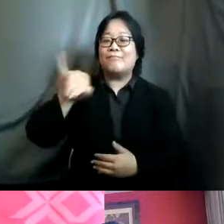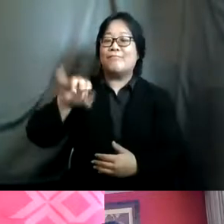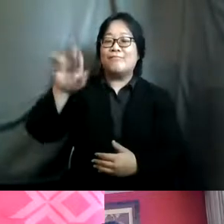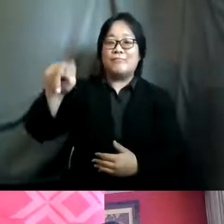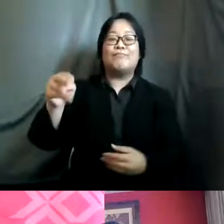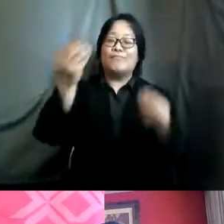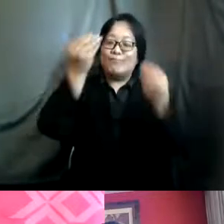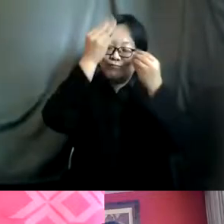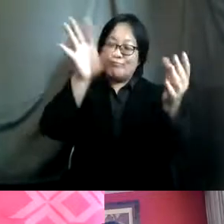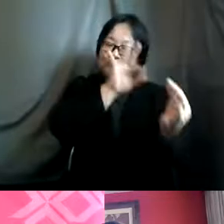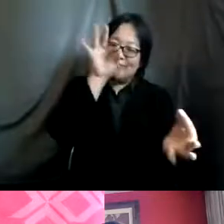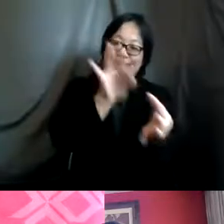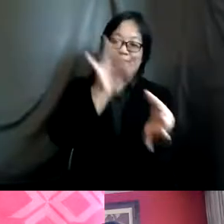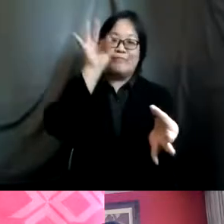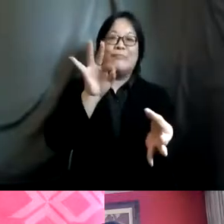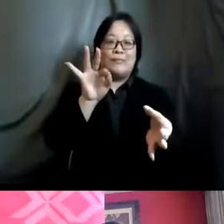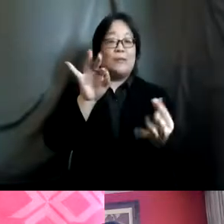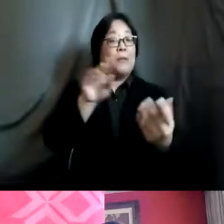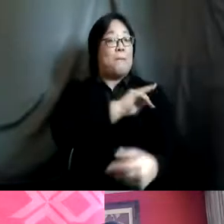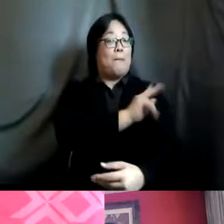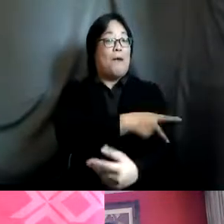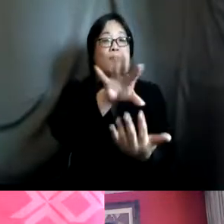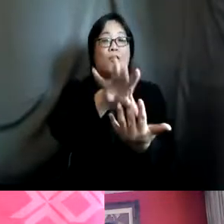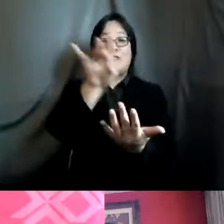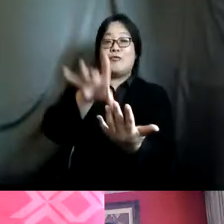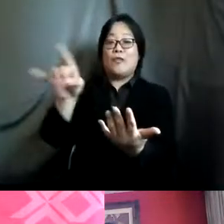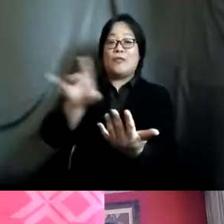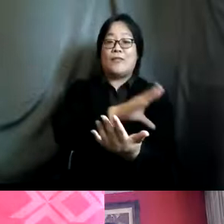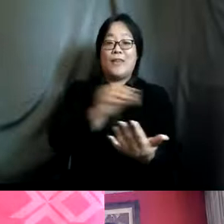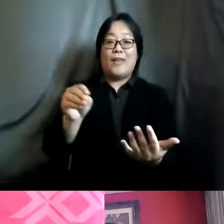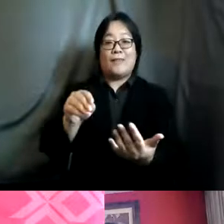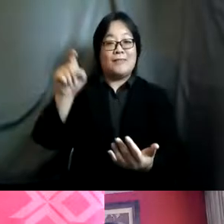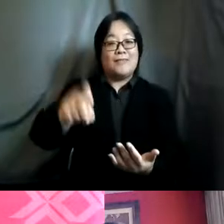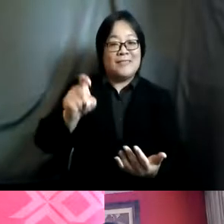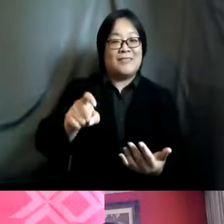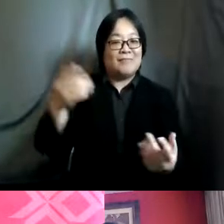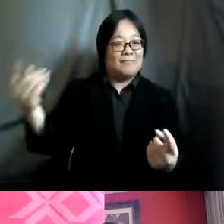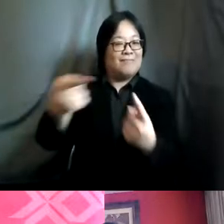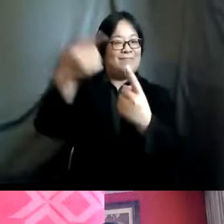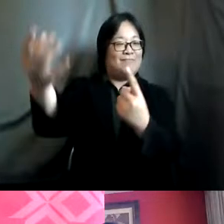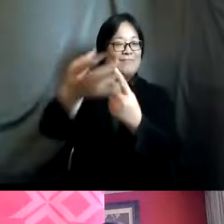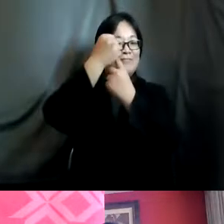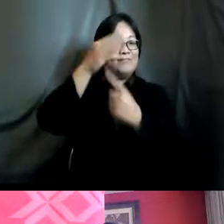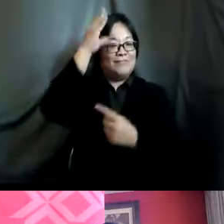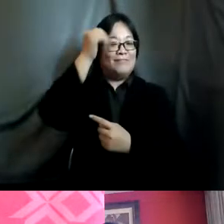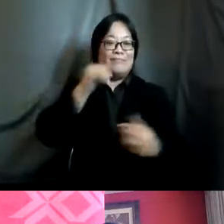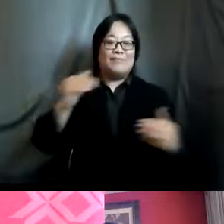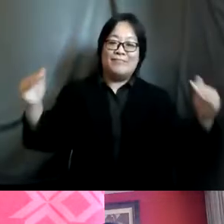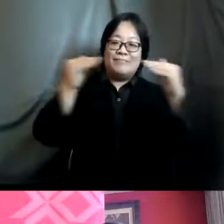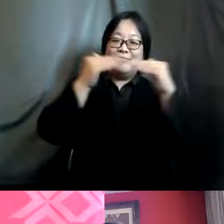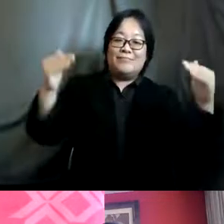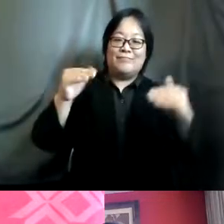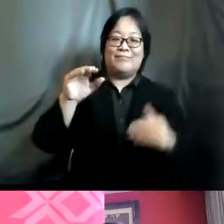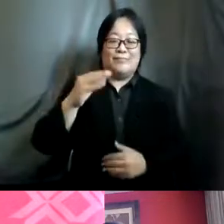and reminder of the power of choice and the urgency of achieving gender equality through bodily autonomy and srhr